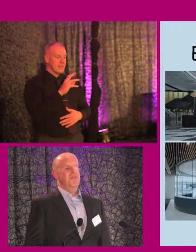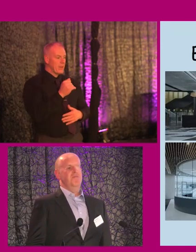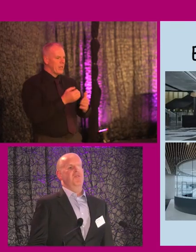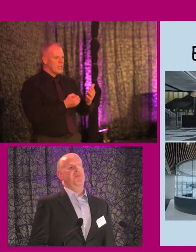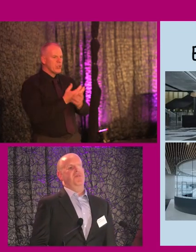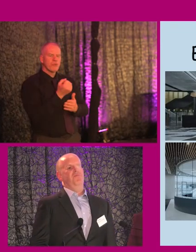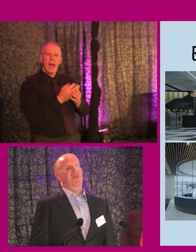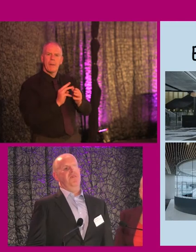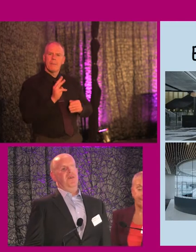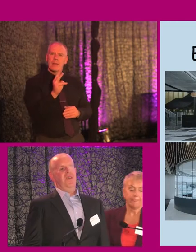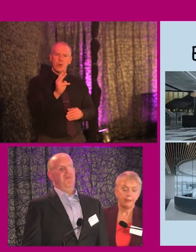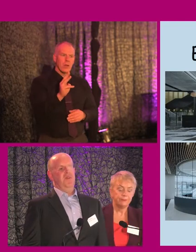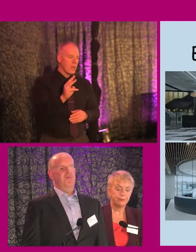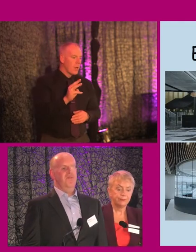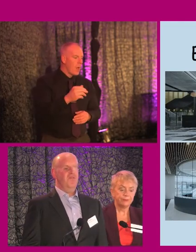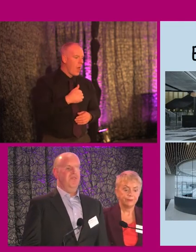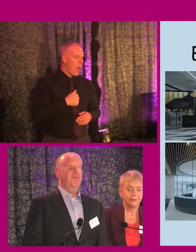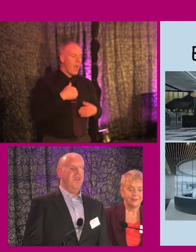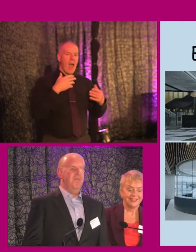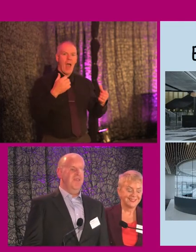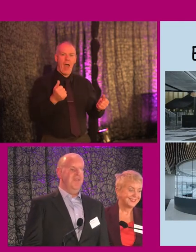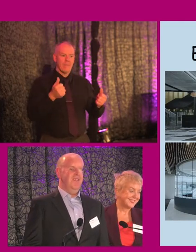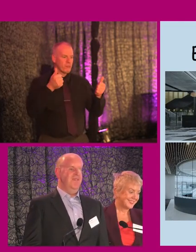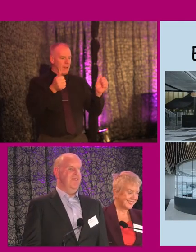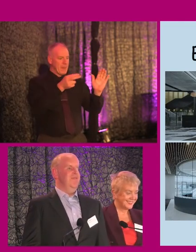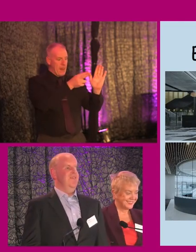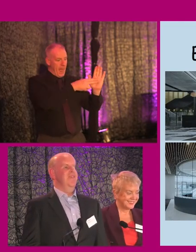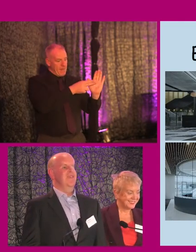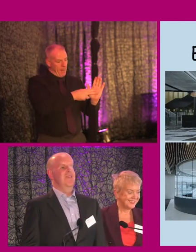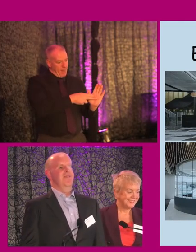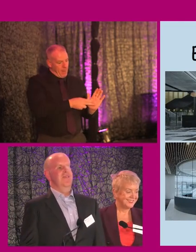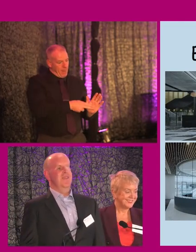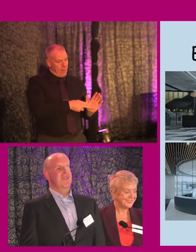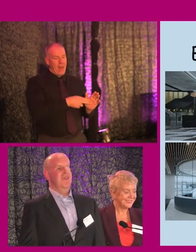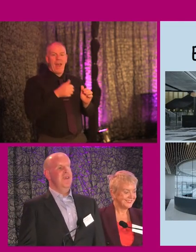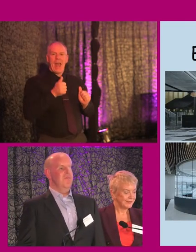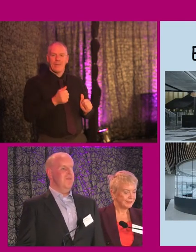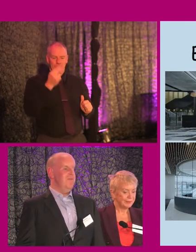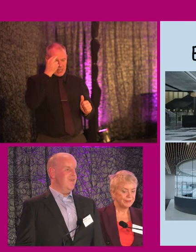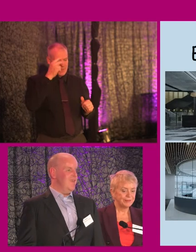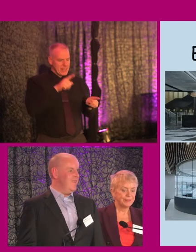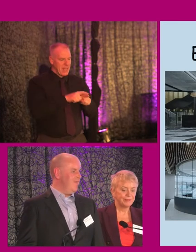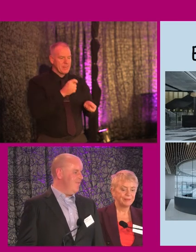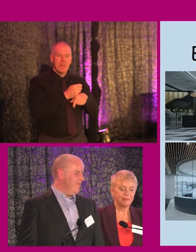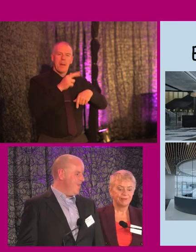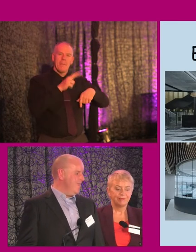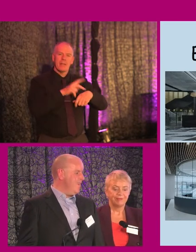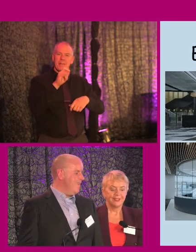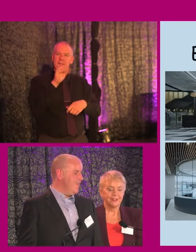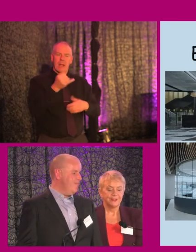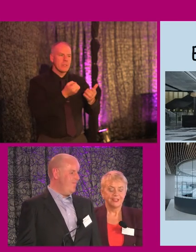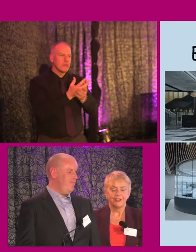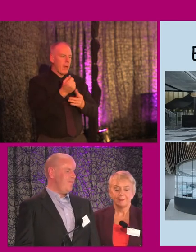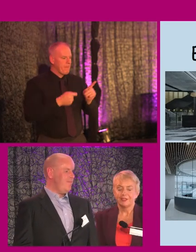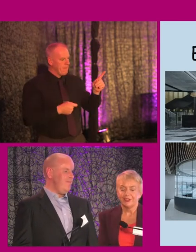some of these images because we have, I have a perfunctory enough label on each of the images to facilitate their kind of understanding, but it might be better to get Terry's kind of take